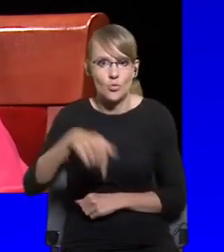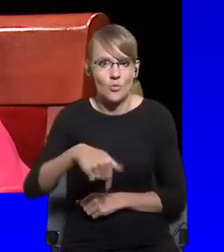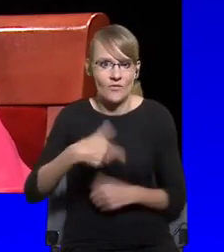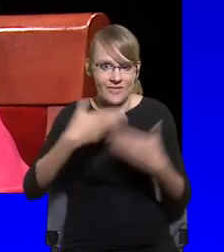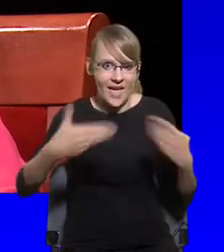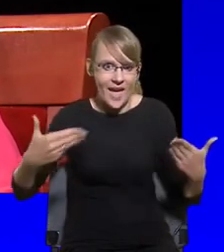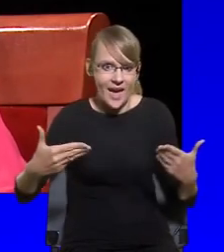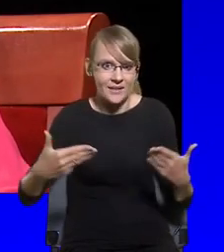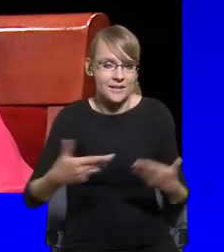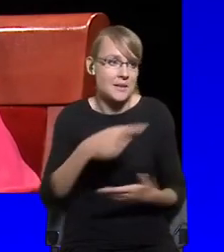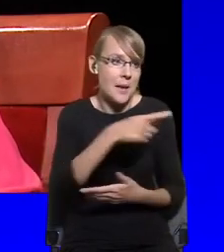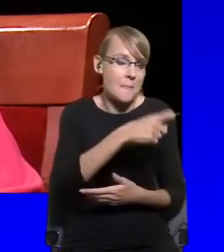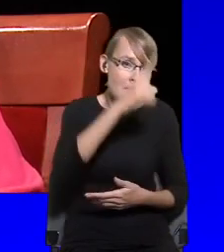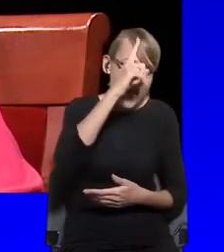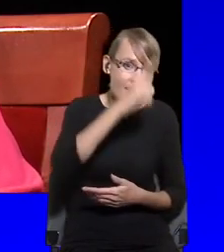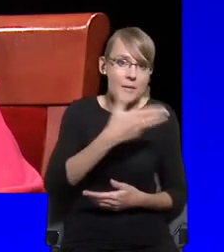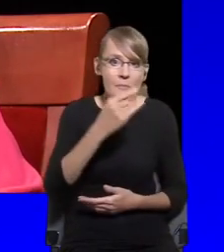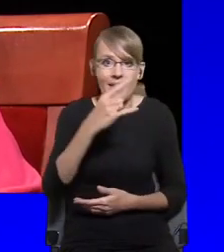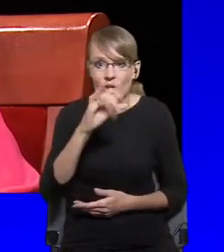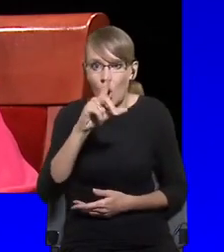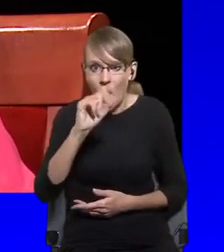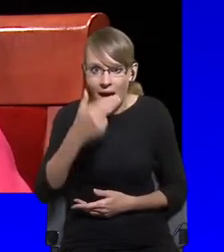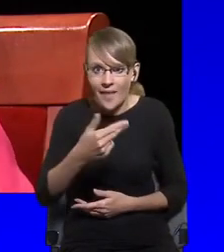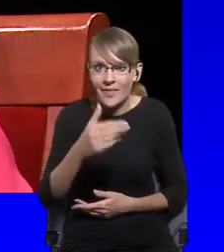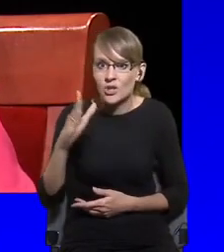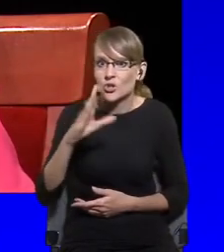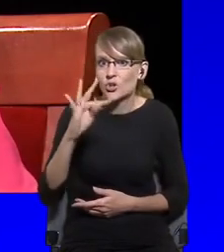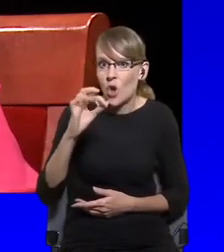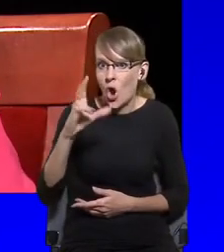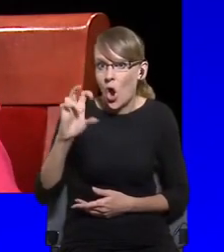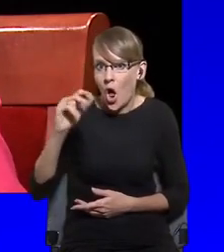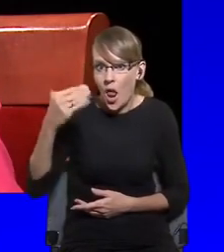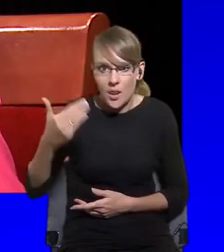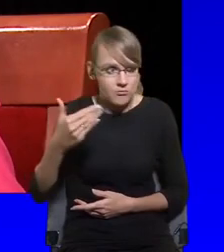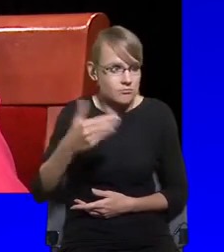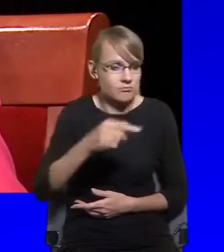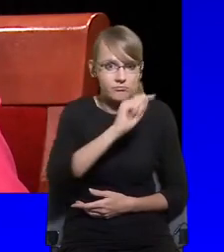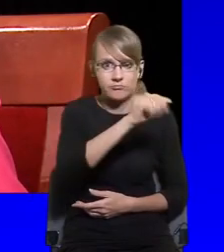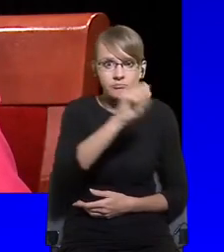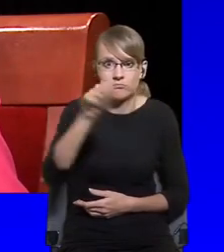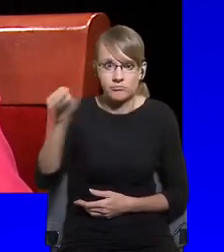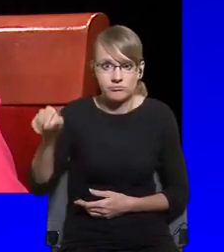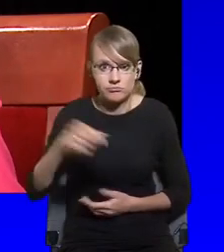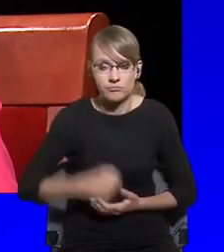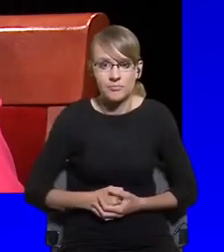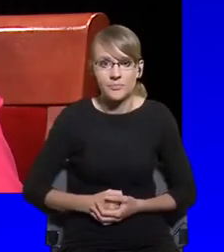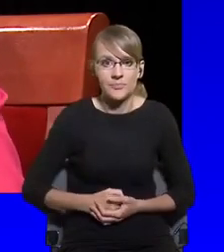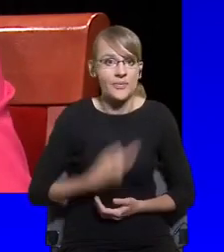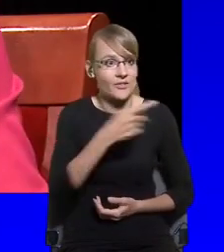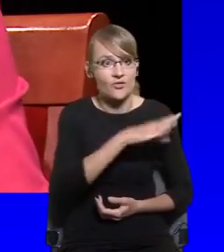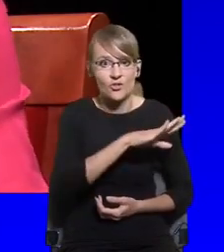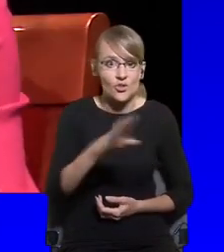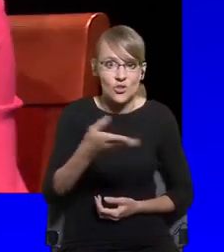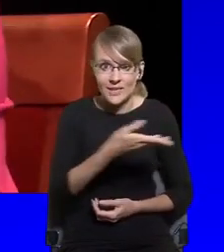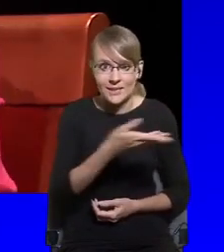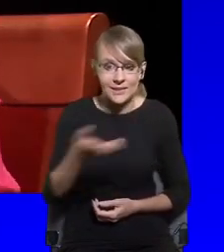possibly in Stockholm, that you also, you all have behind you, white doors.